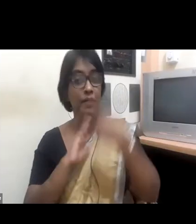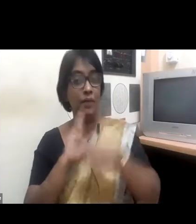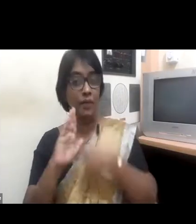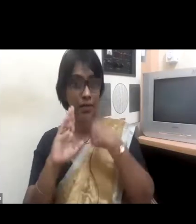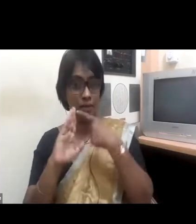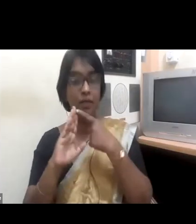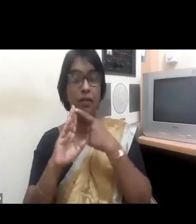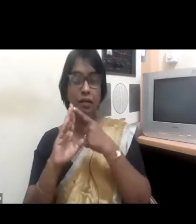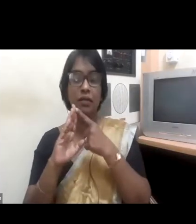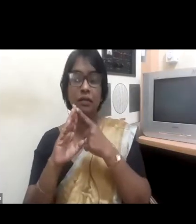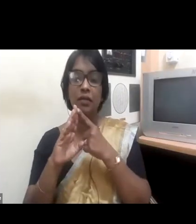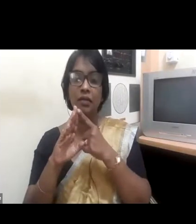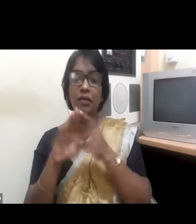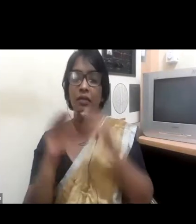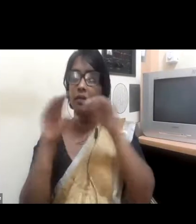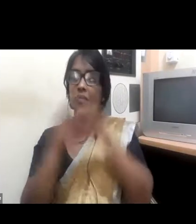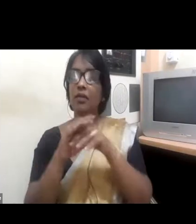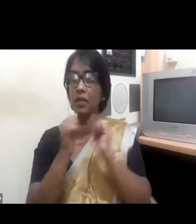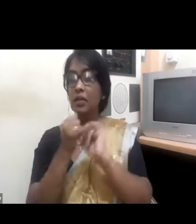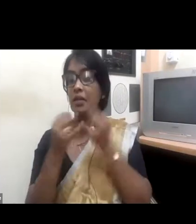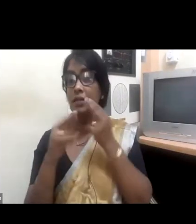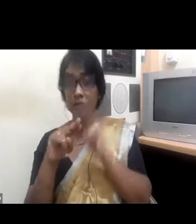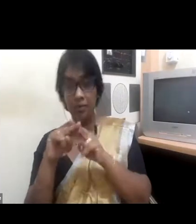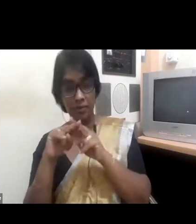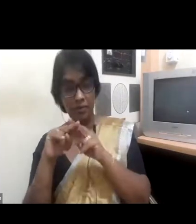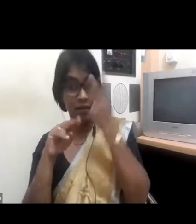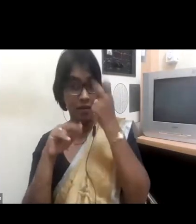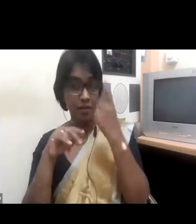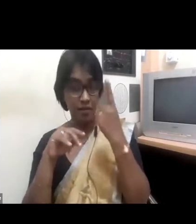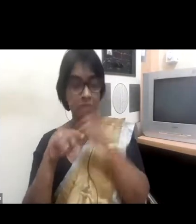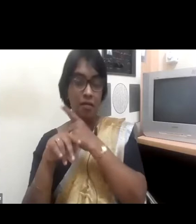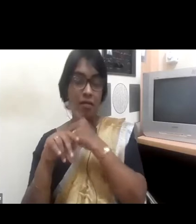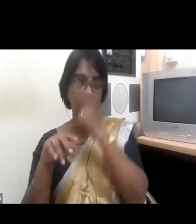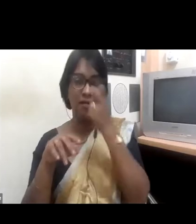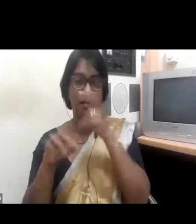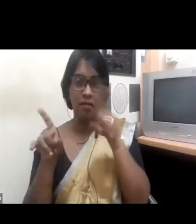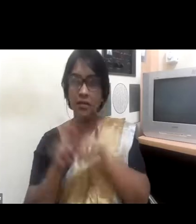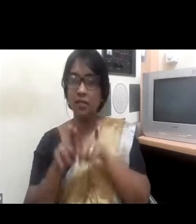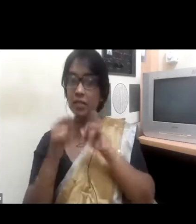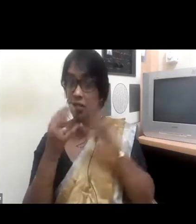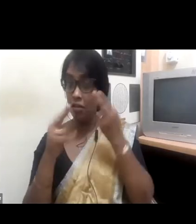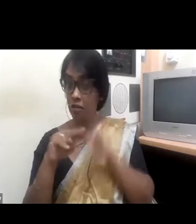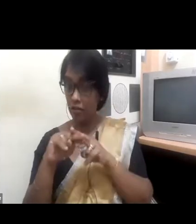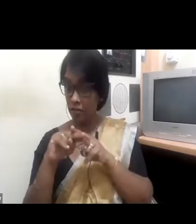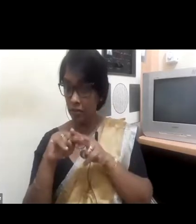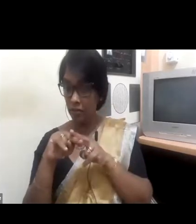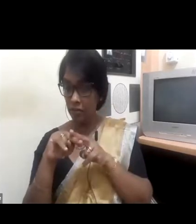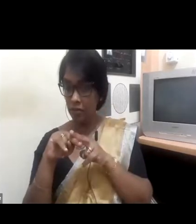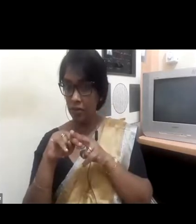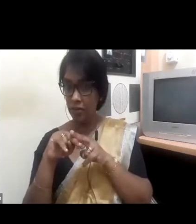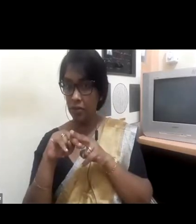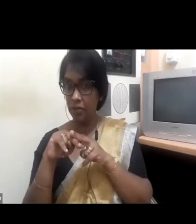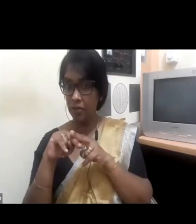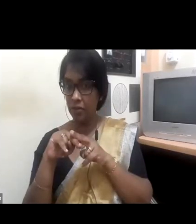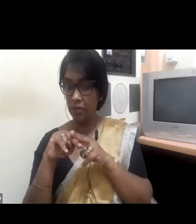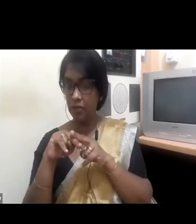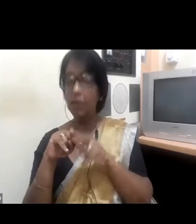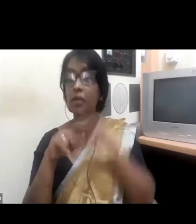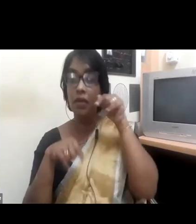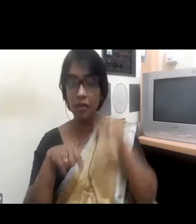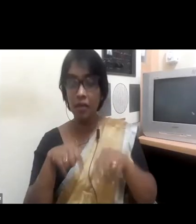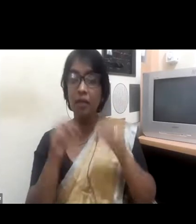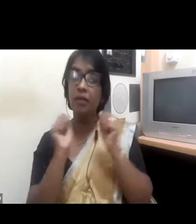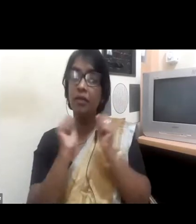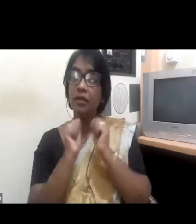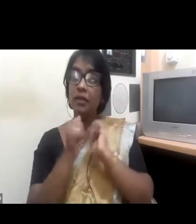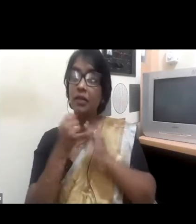team that we have in HCL Sri Lanka currently has close to around 60 percent employees who are females.